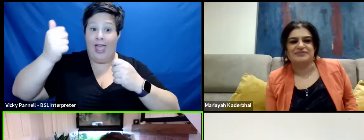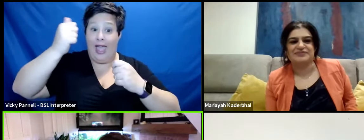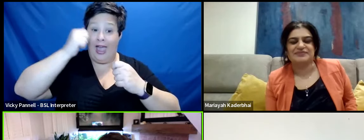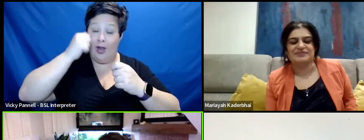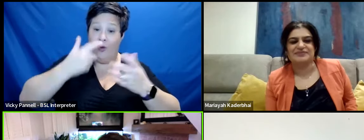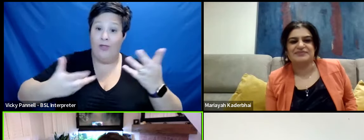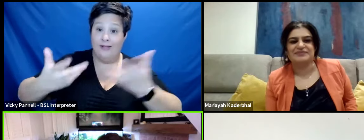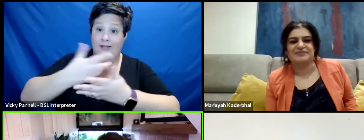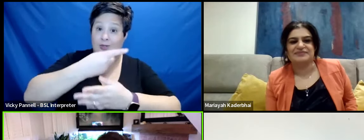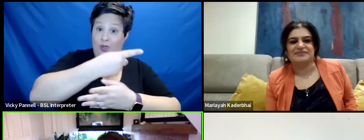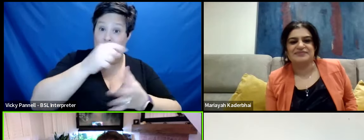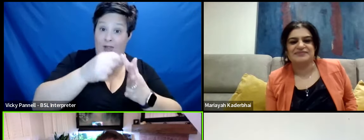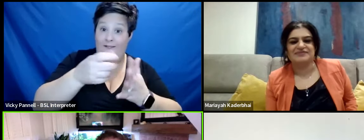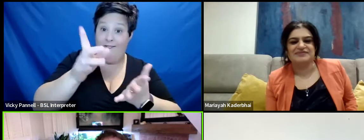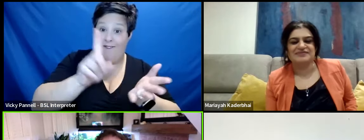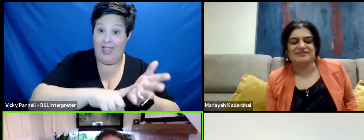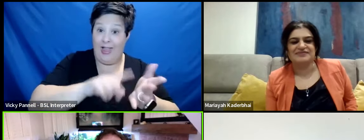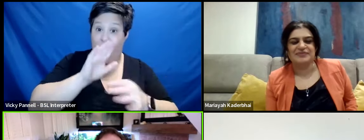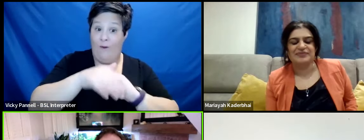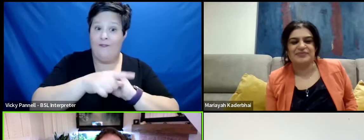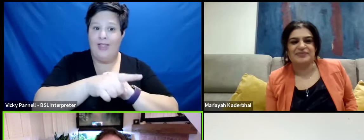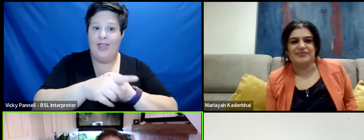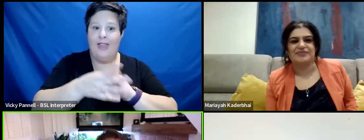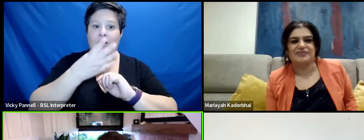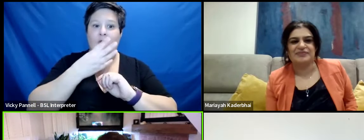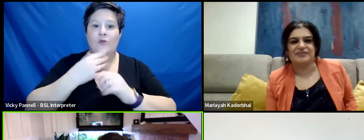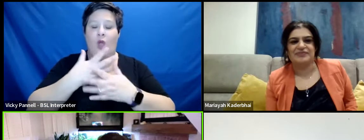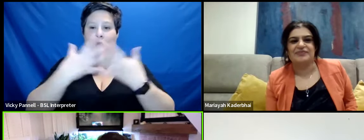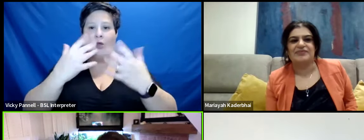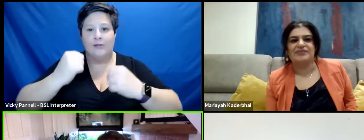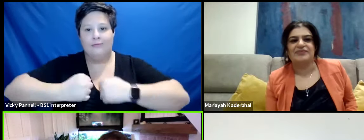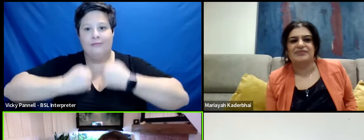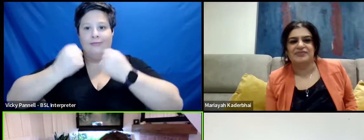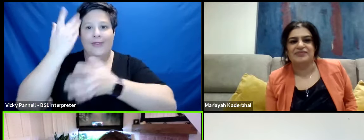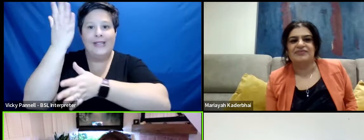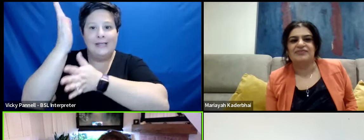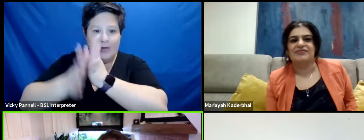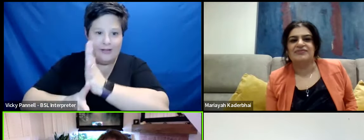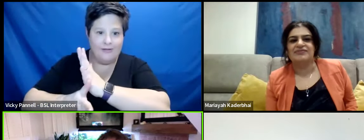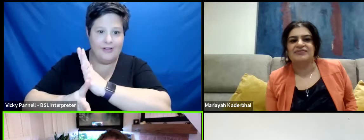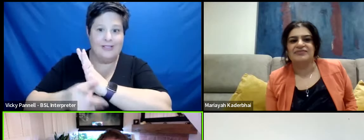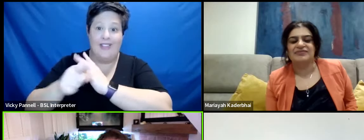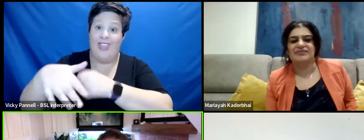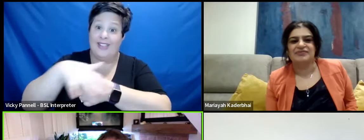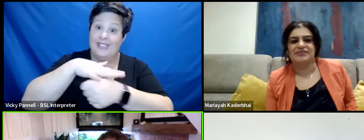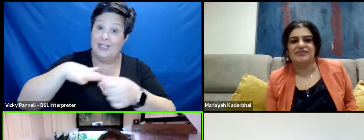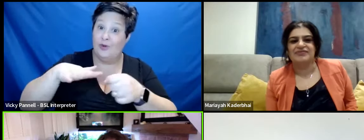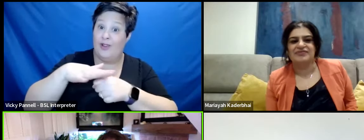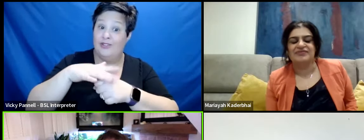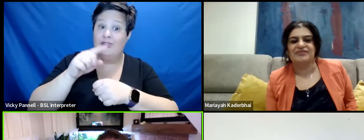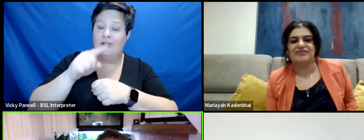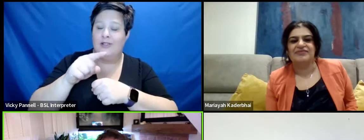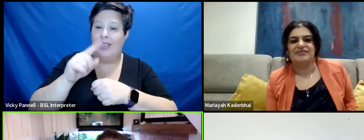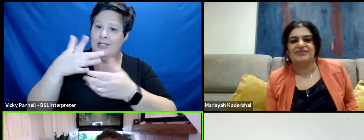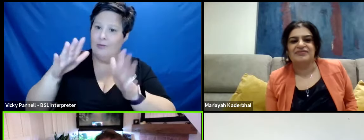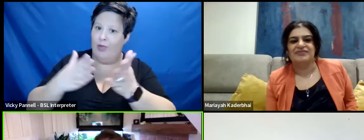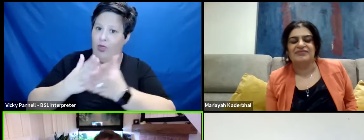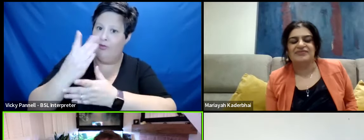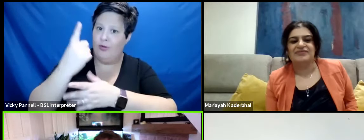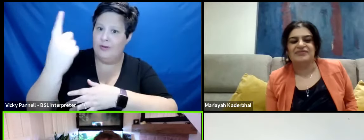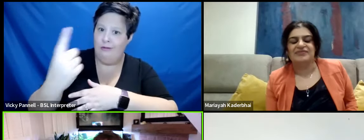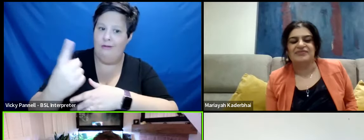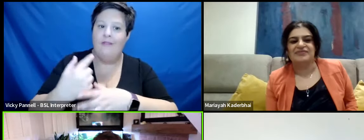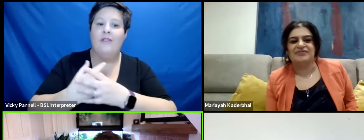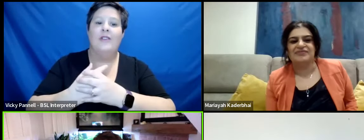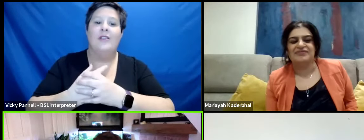here and Phil had about that and she used a lot of her own personal experiences and their situations as well that she lived through. so I think